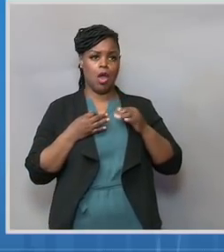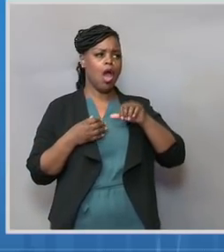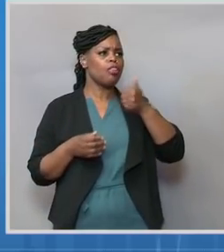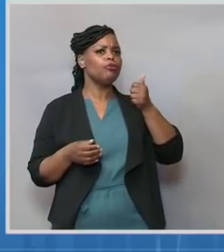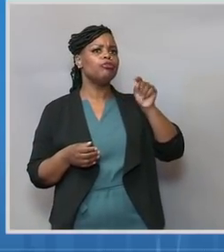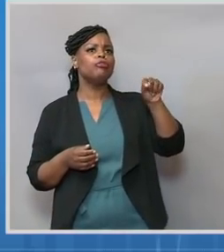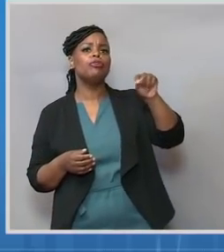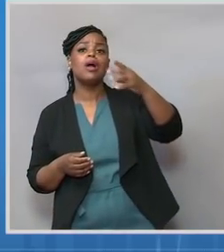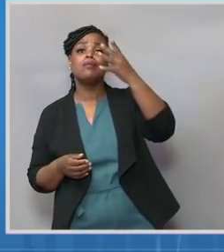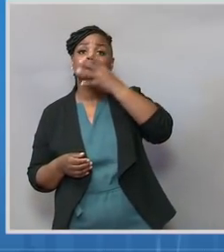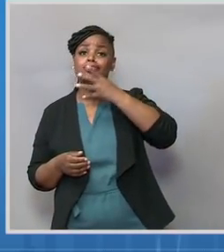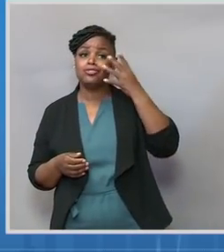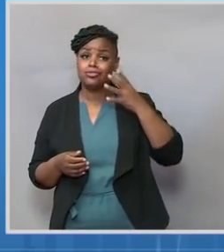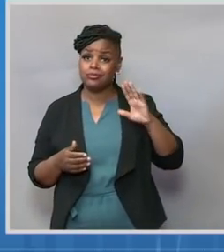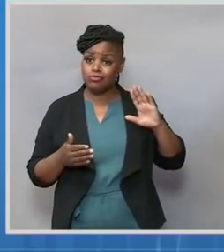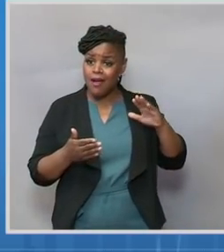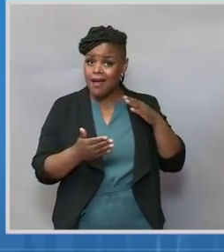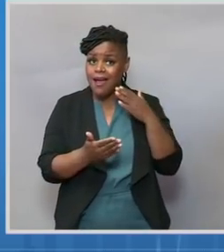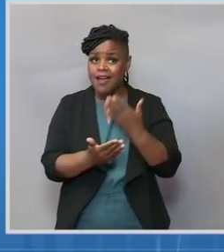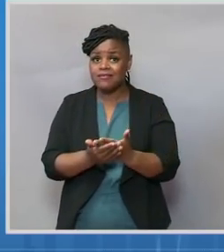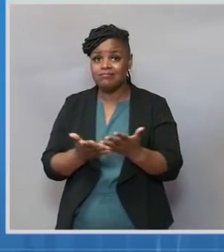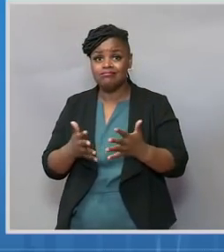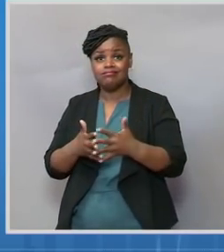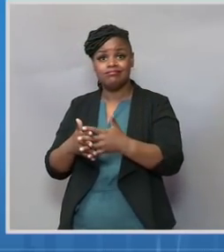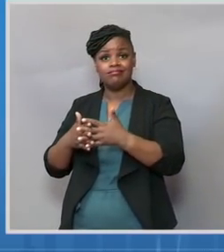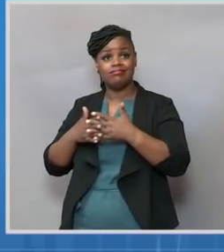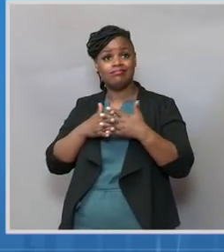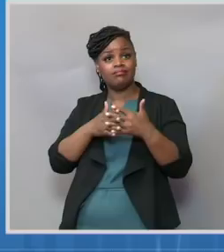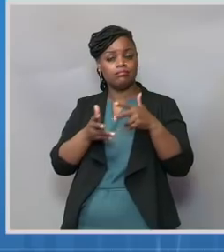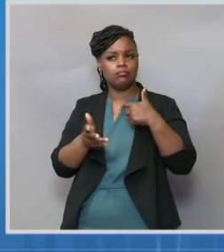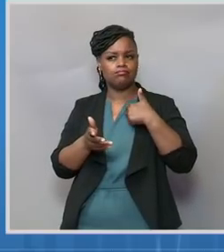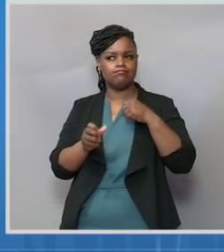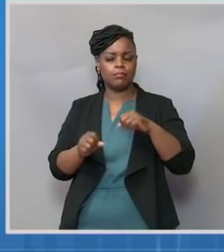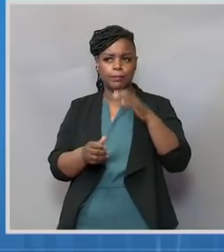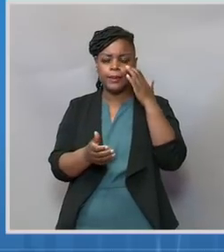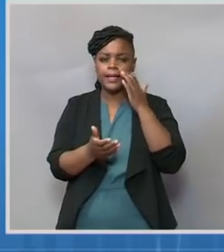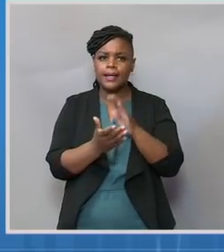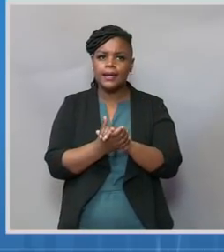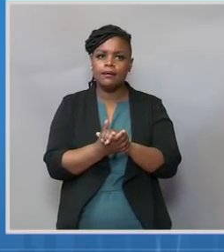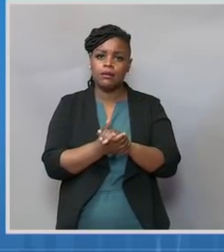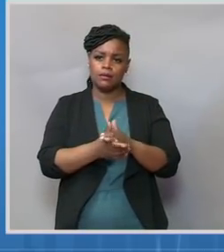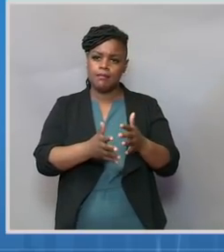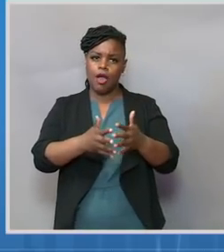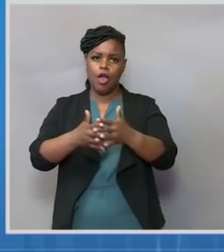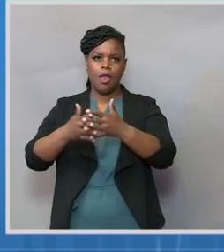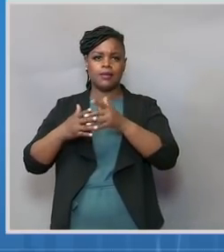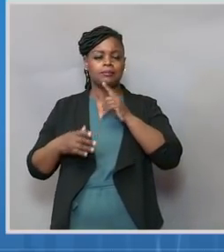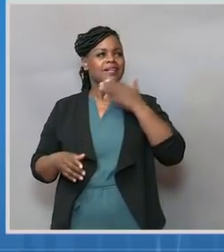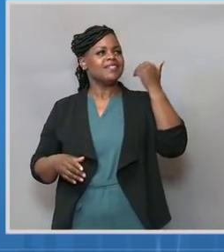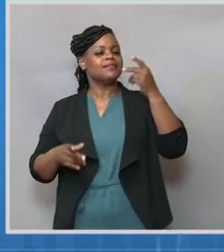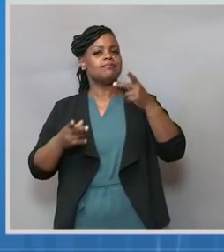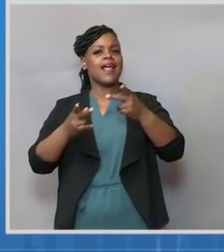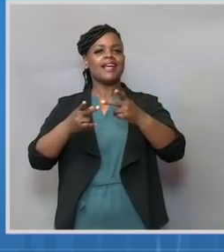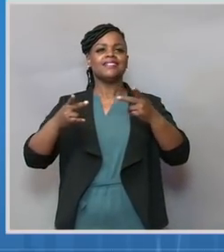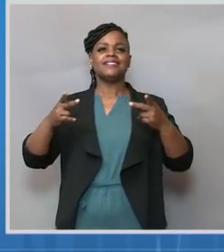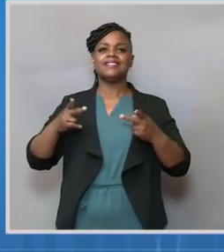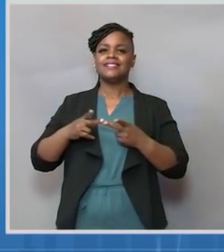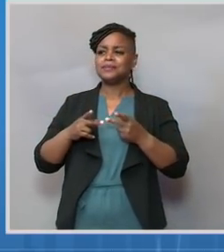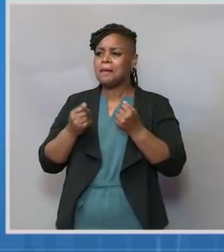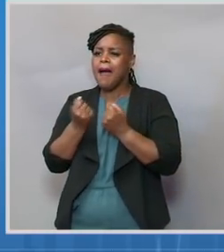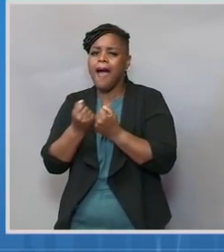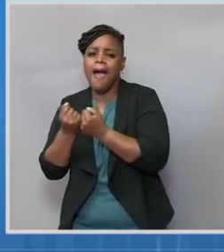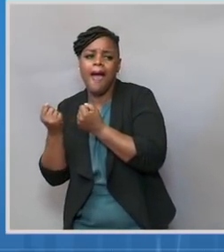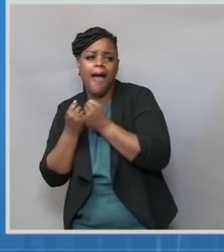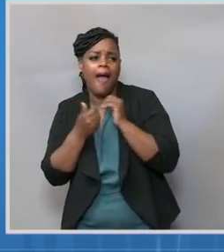because many of us believe that America at its best was a community where people looked out for one another, where they were tied together by common